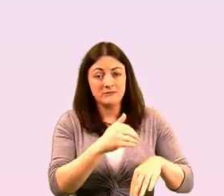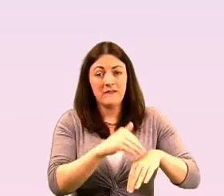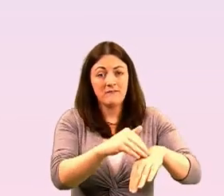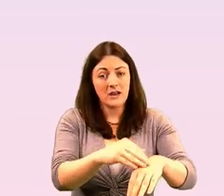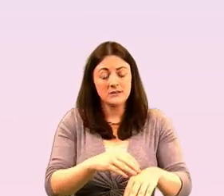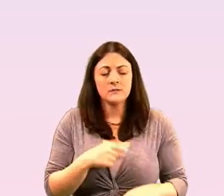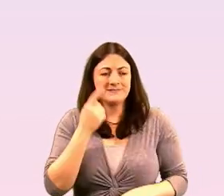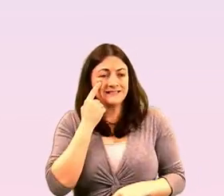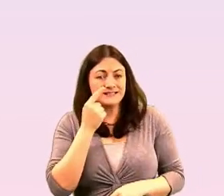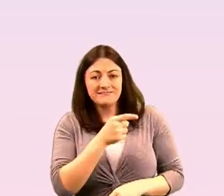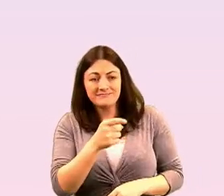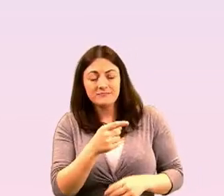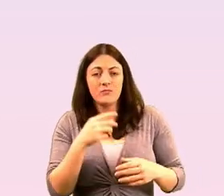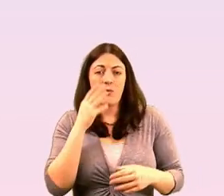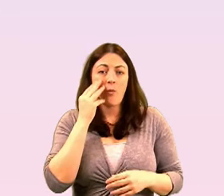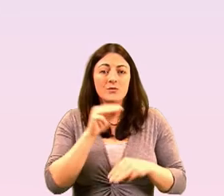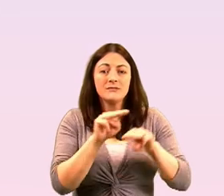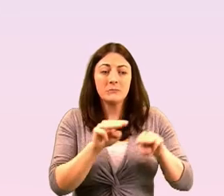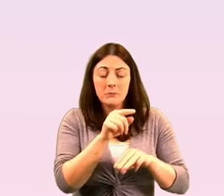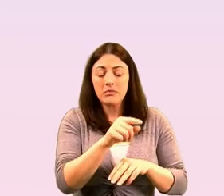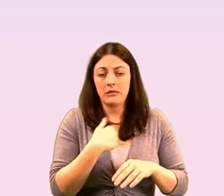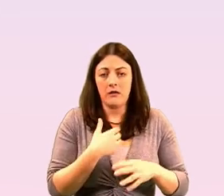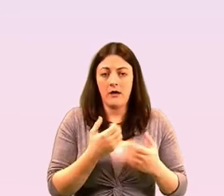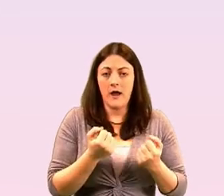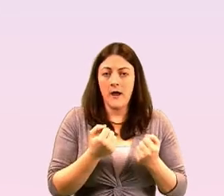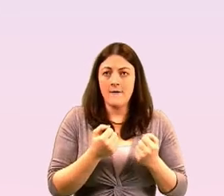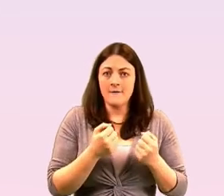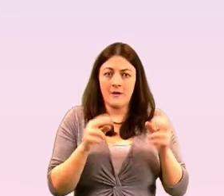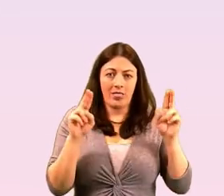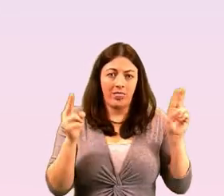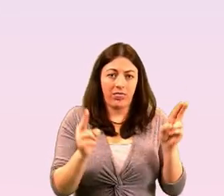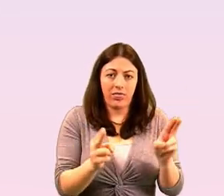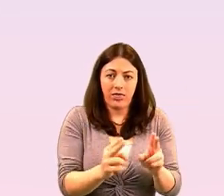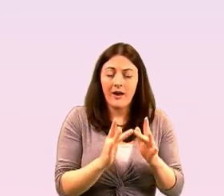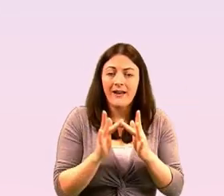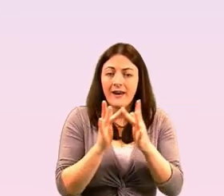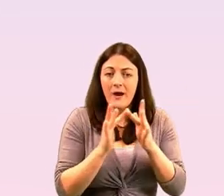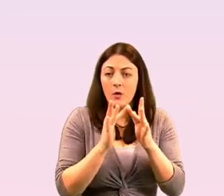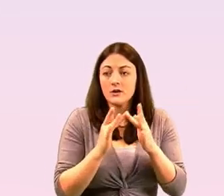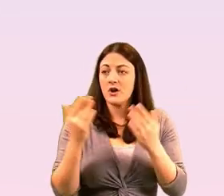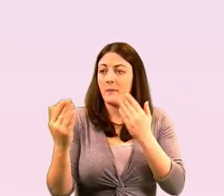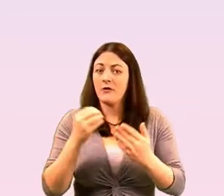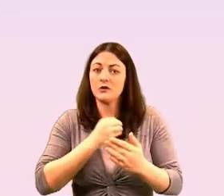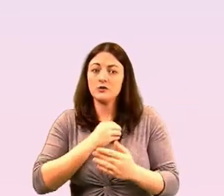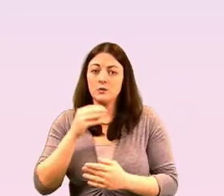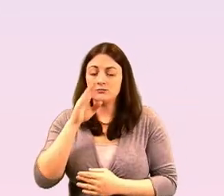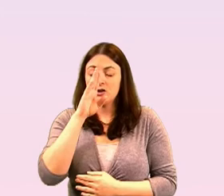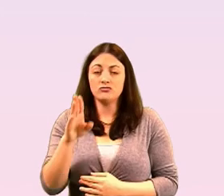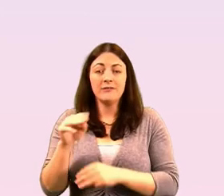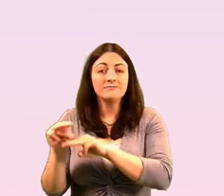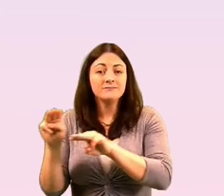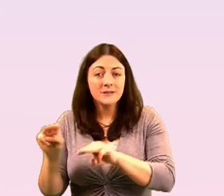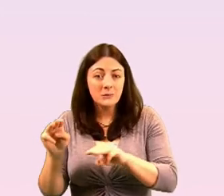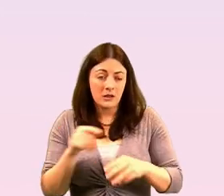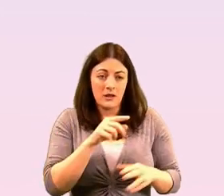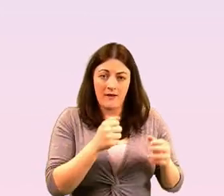is actually experiencing they have diminished support networks compared to their um heterosexual peers and also i